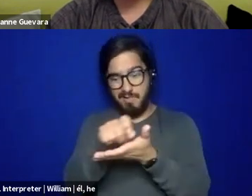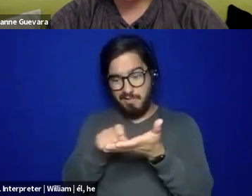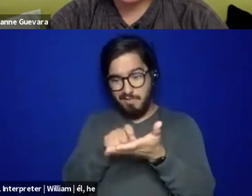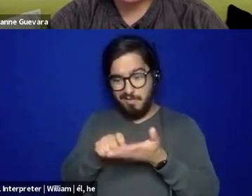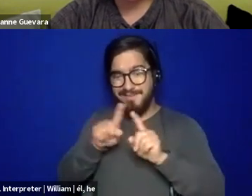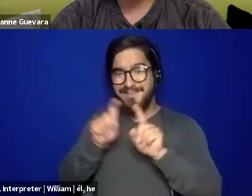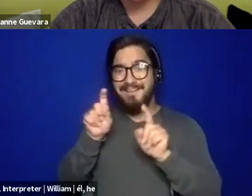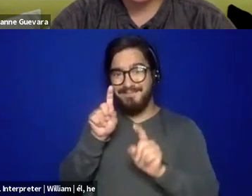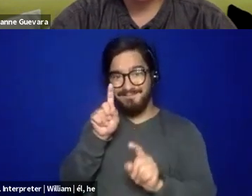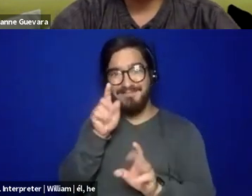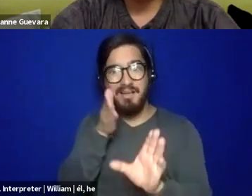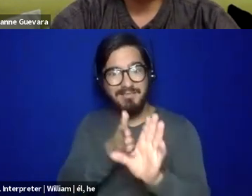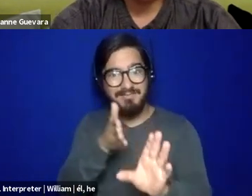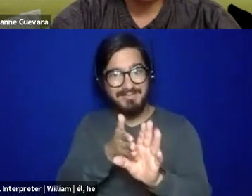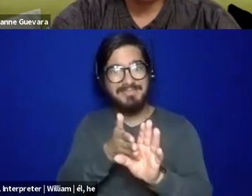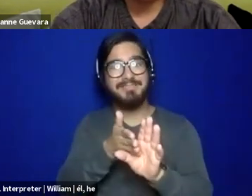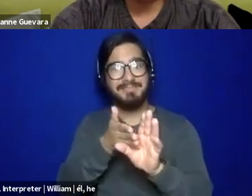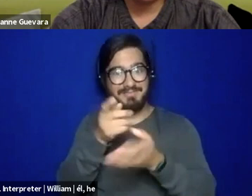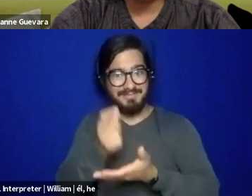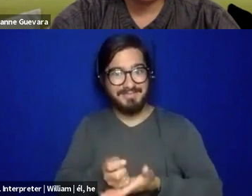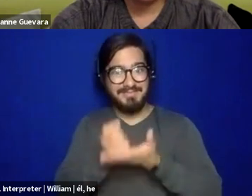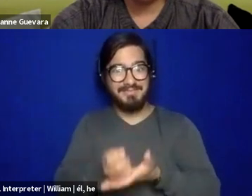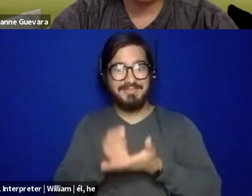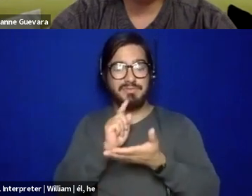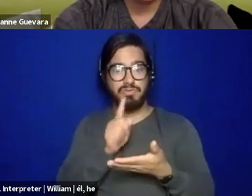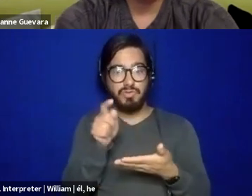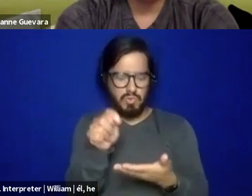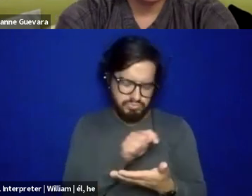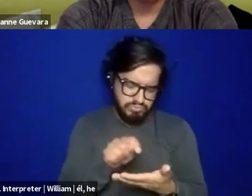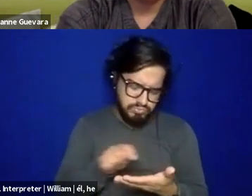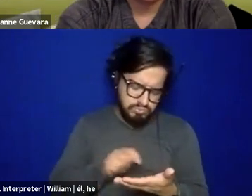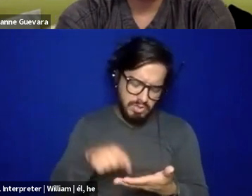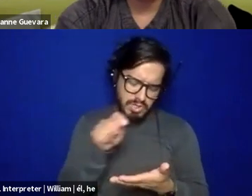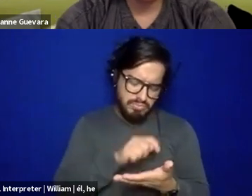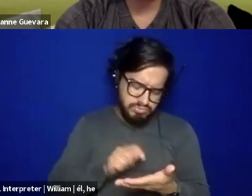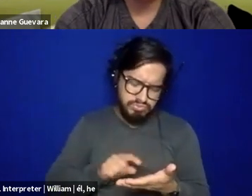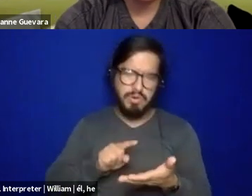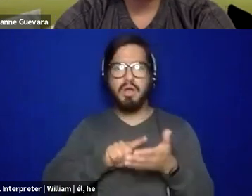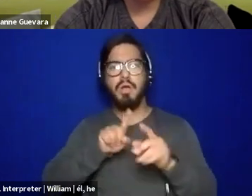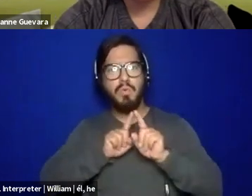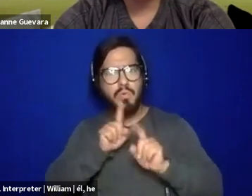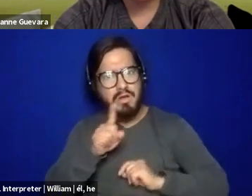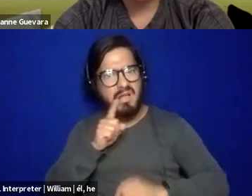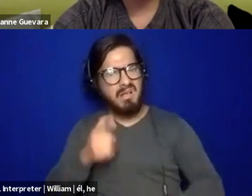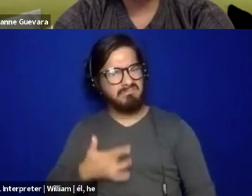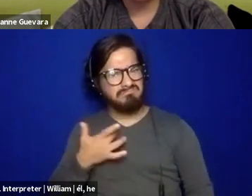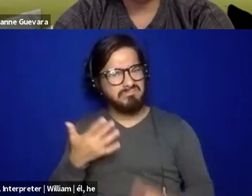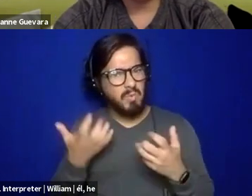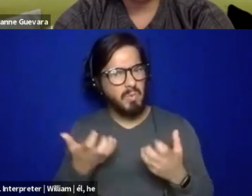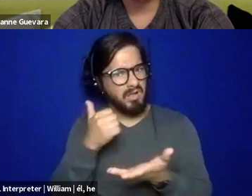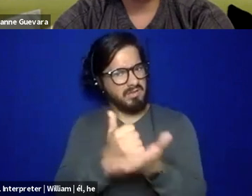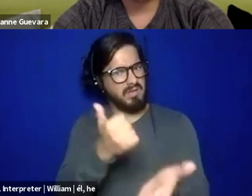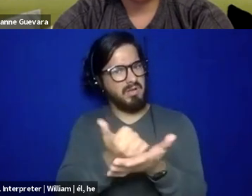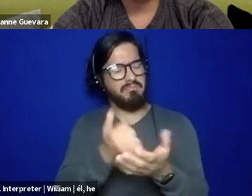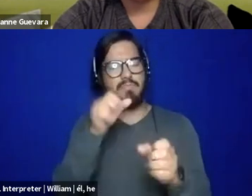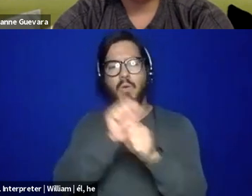actually really have disdain for this person you were expected to help. Um, how are we moving towards, you know, if you're working in a system where you